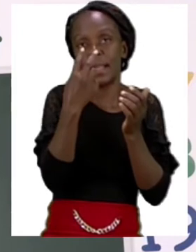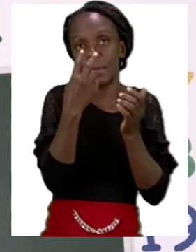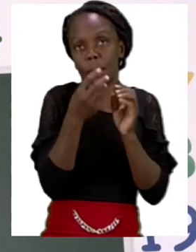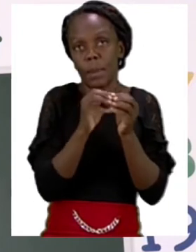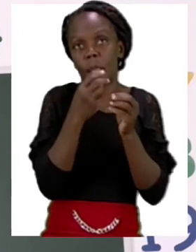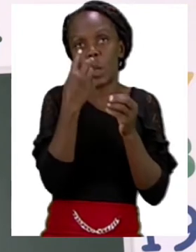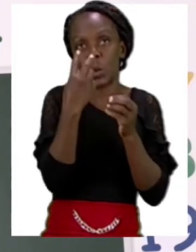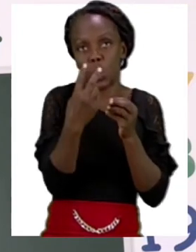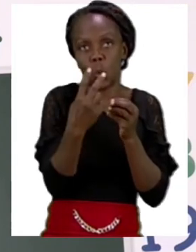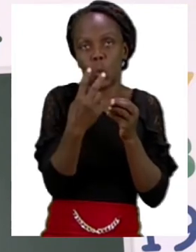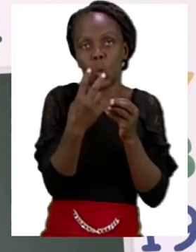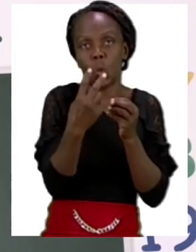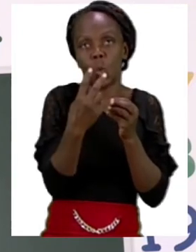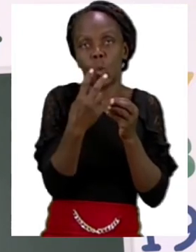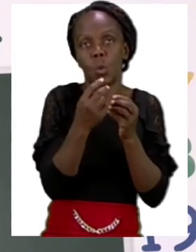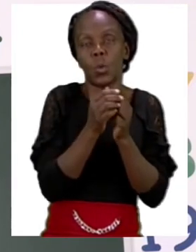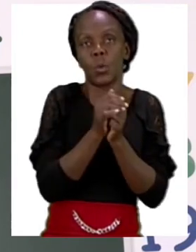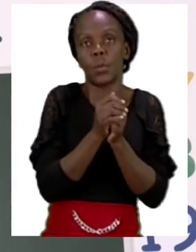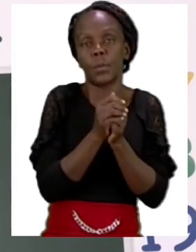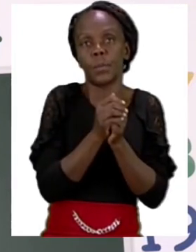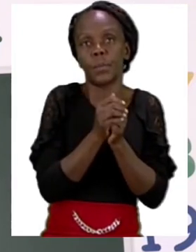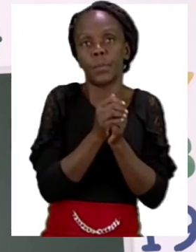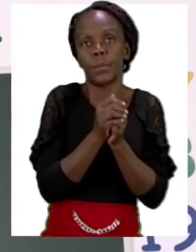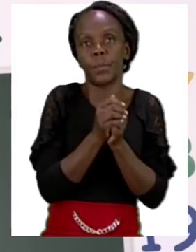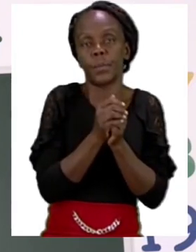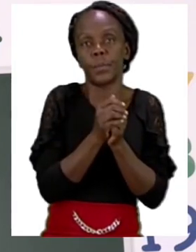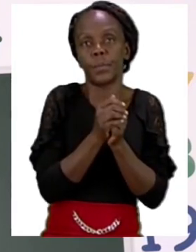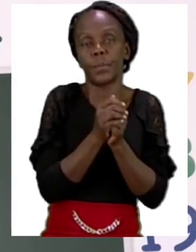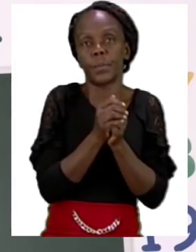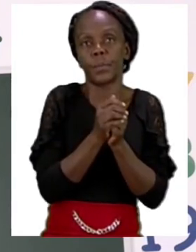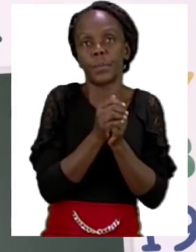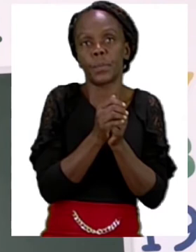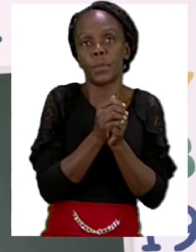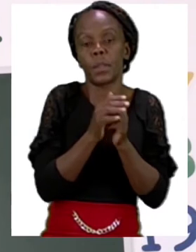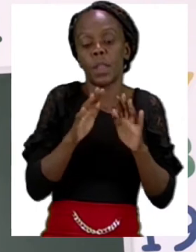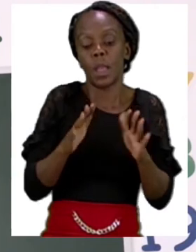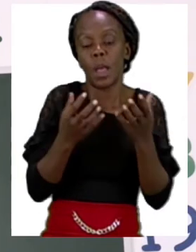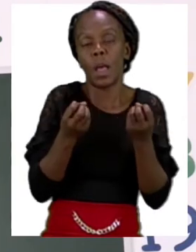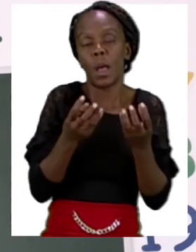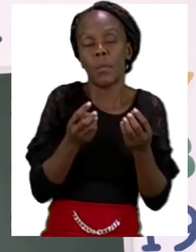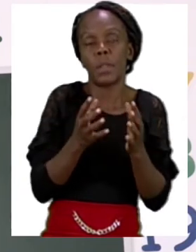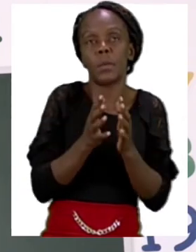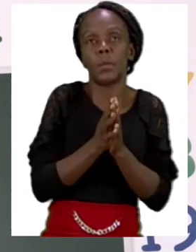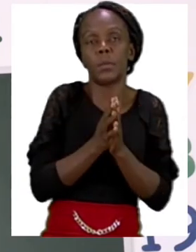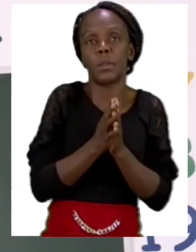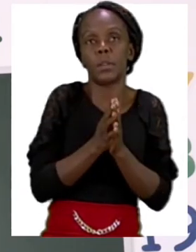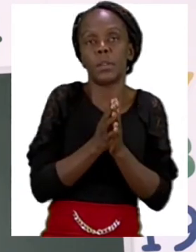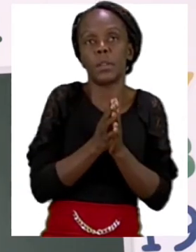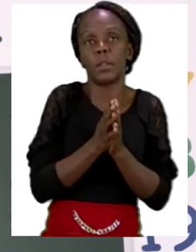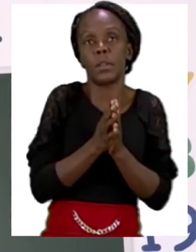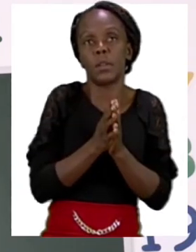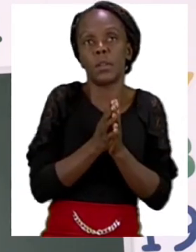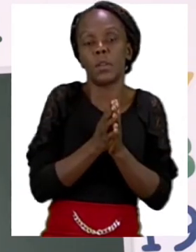So if we say nine take away two, two. That's when we'll be able to find our